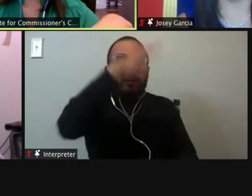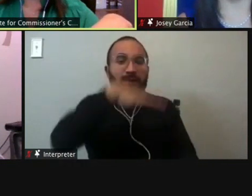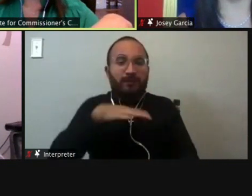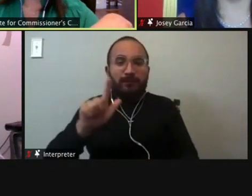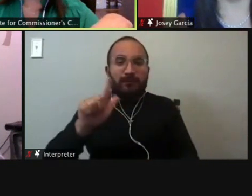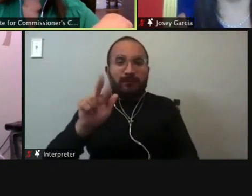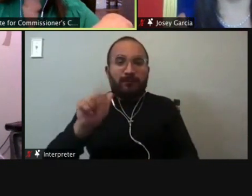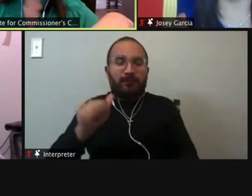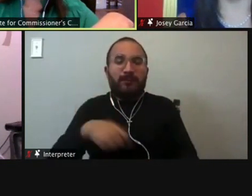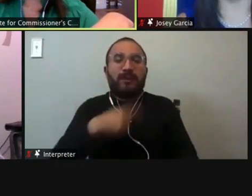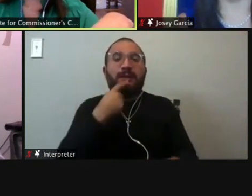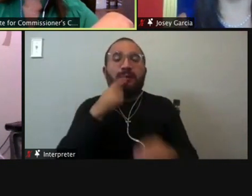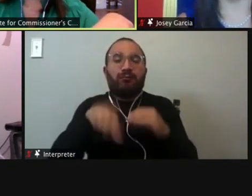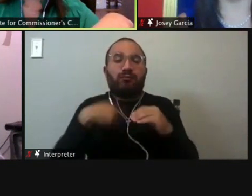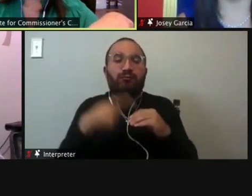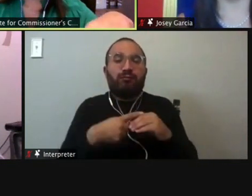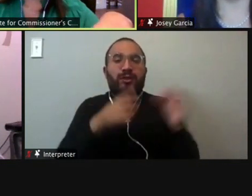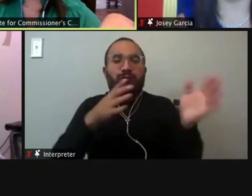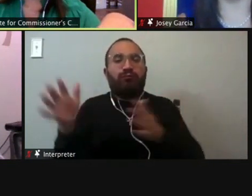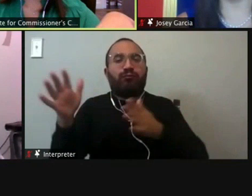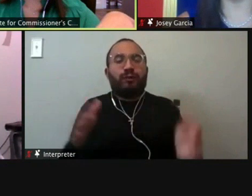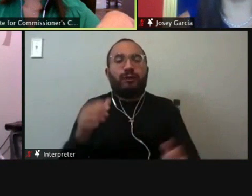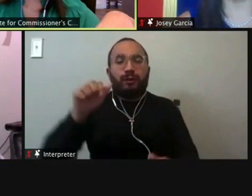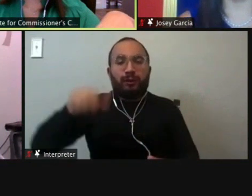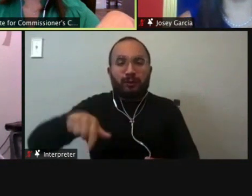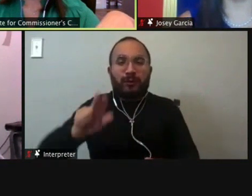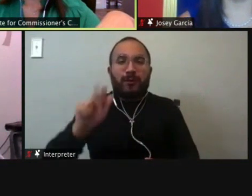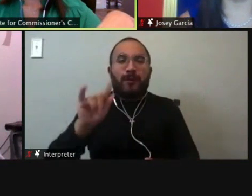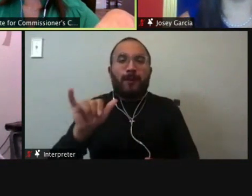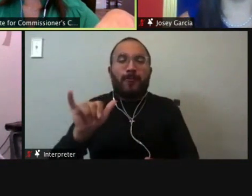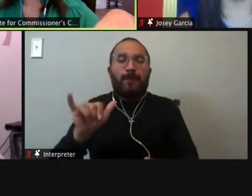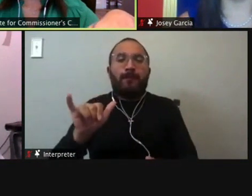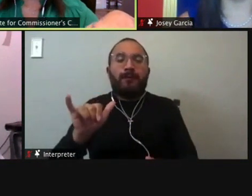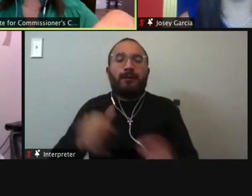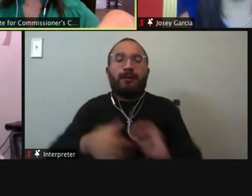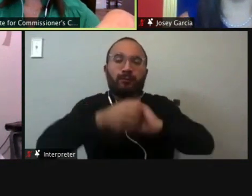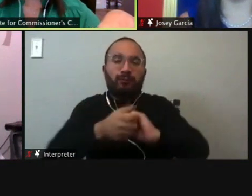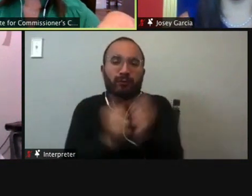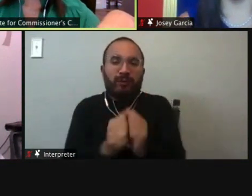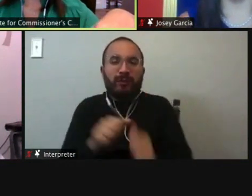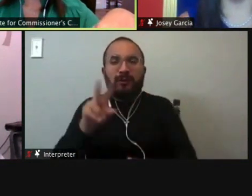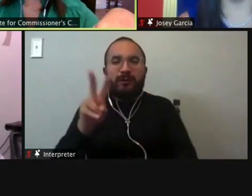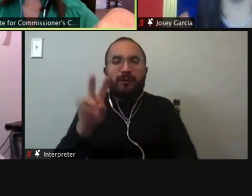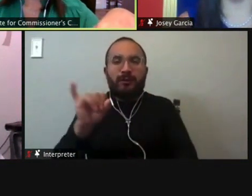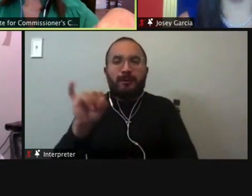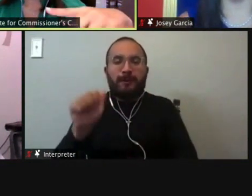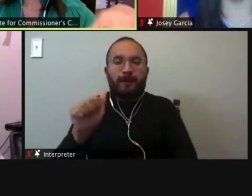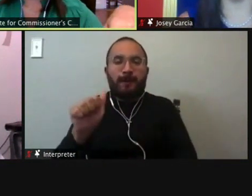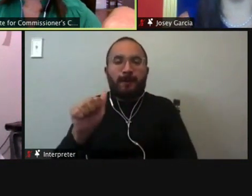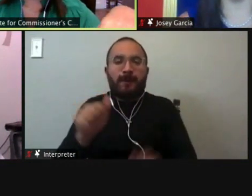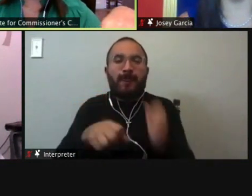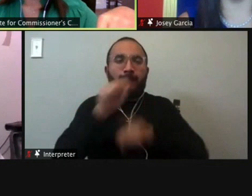quality, I think one way we could do that is working with VIA. I think we need to improve mass transit in San